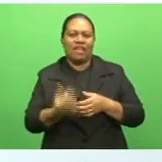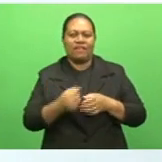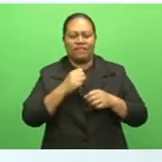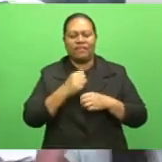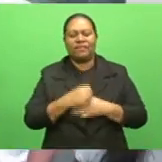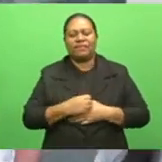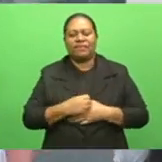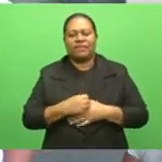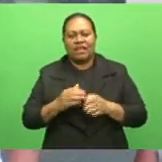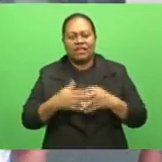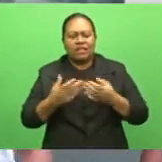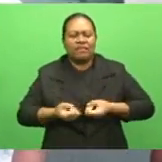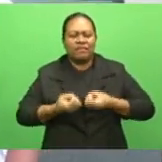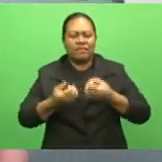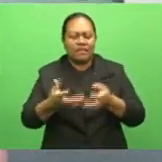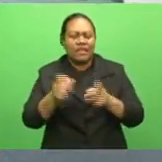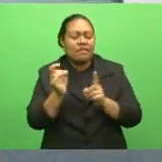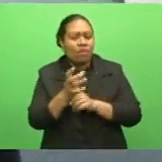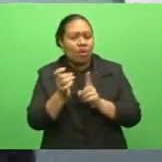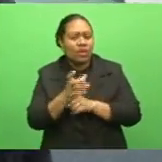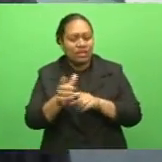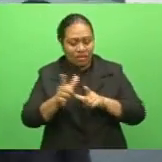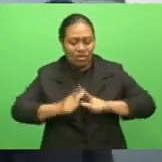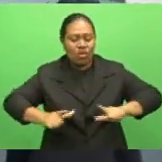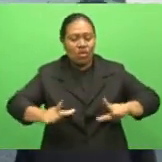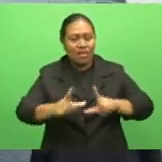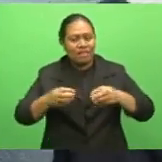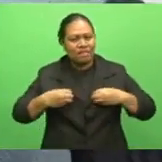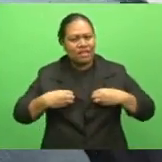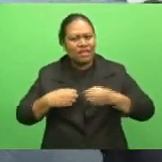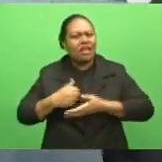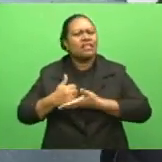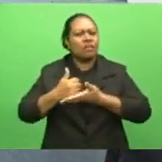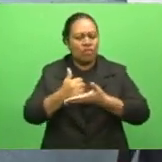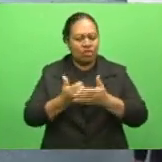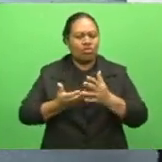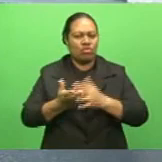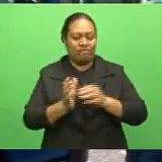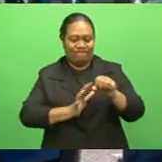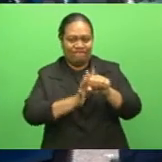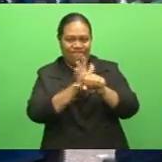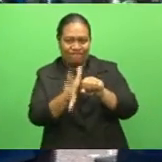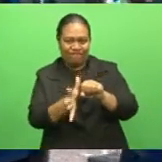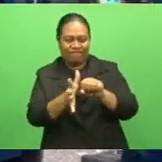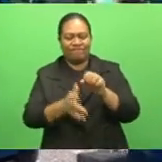now more than ever, it is important that local businesses are supported through the COVID-19 crisis.